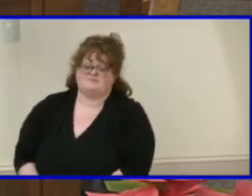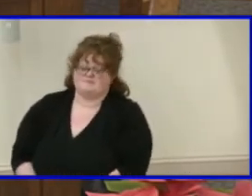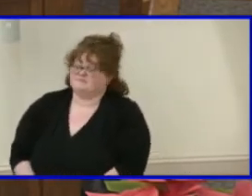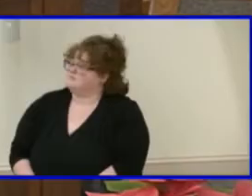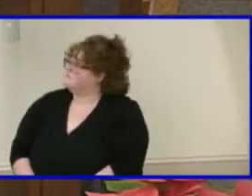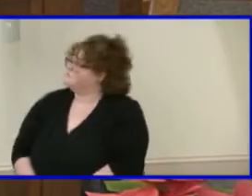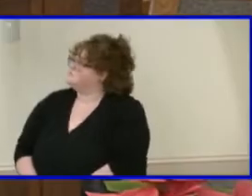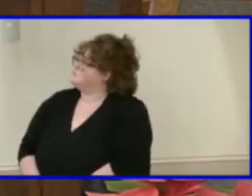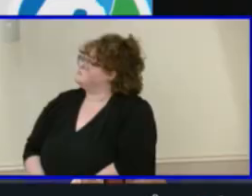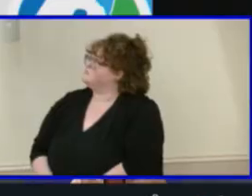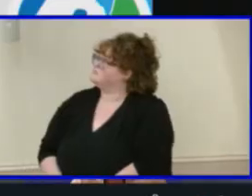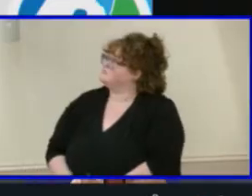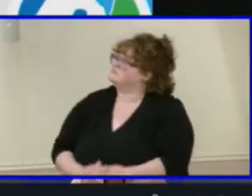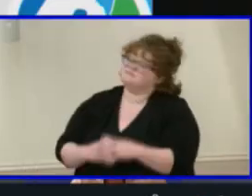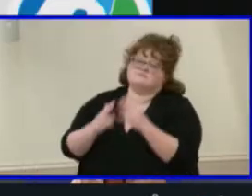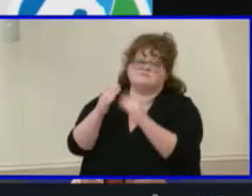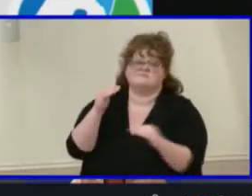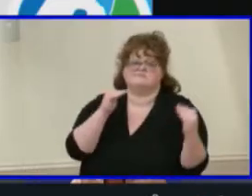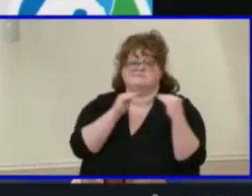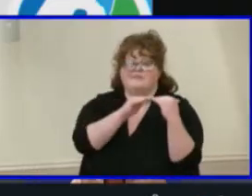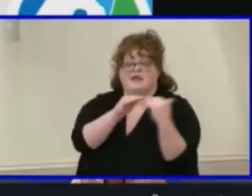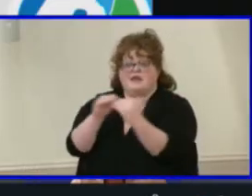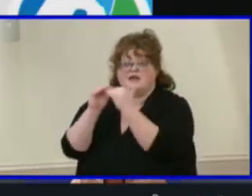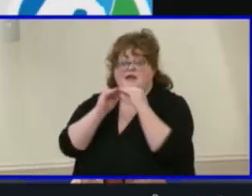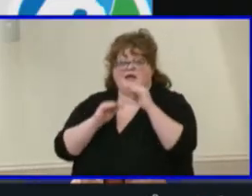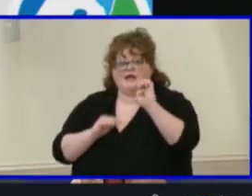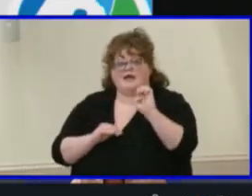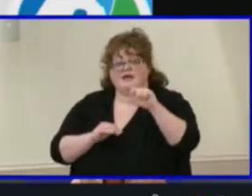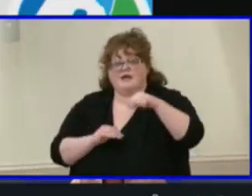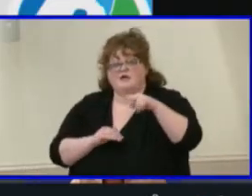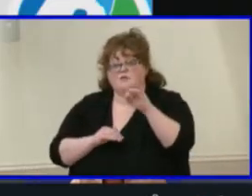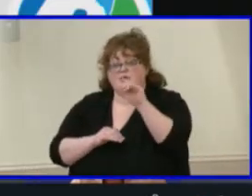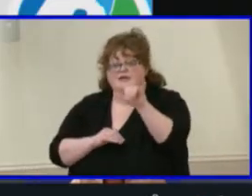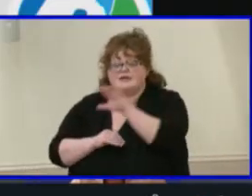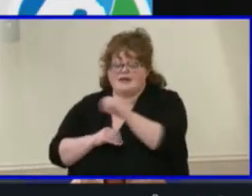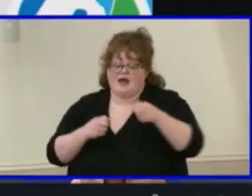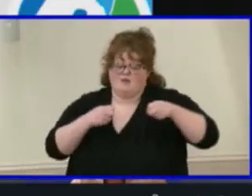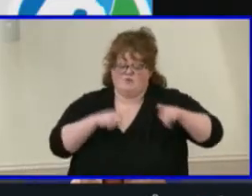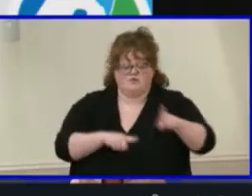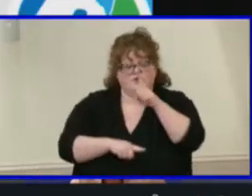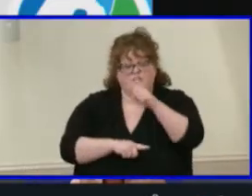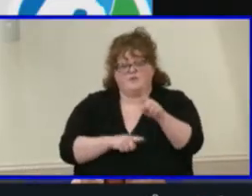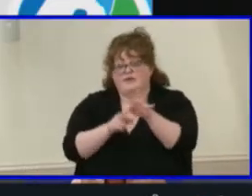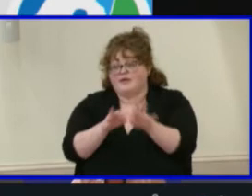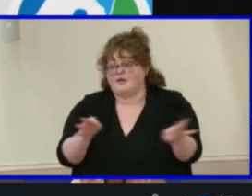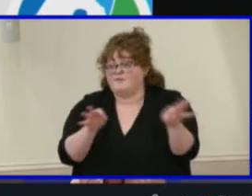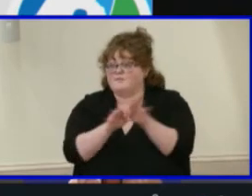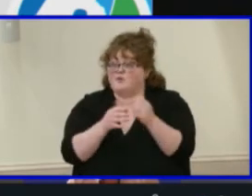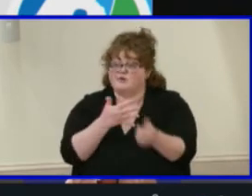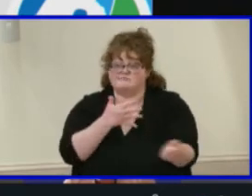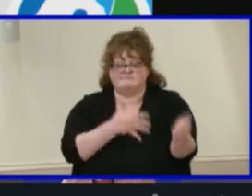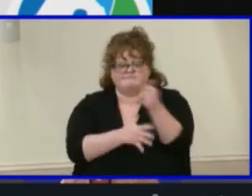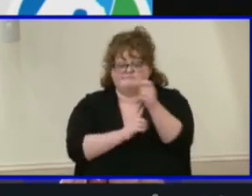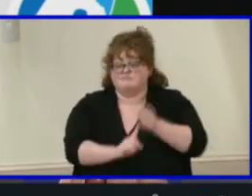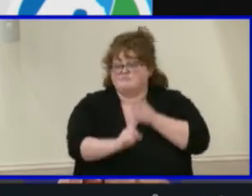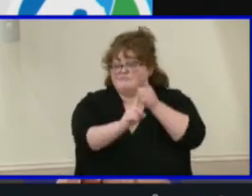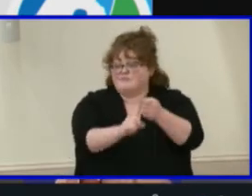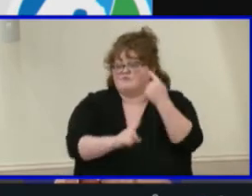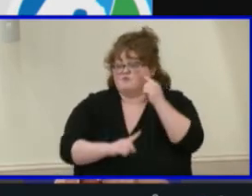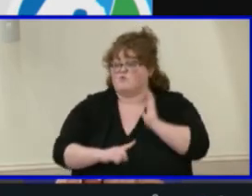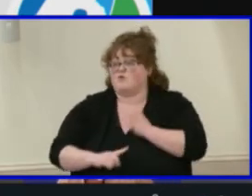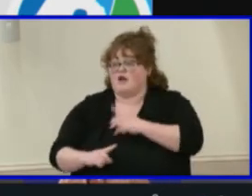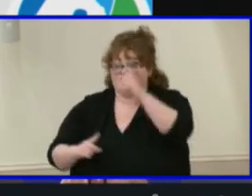Equity and opportunity are pillars of Henrico's 2018-2025 strategic plan. Early and consistent